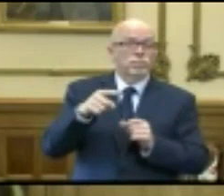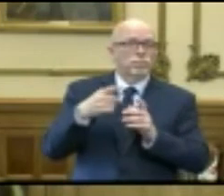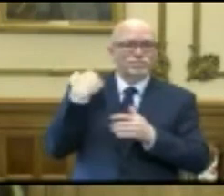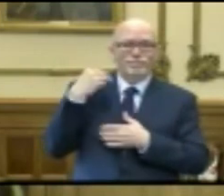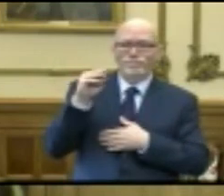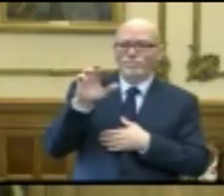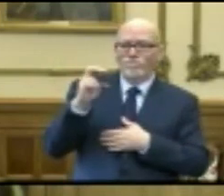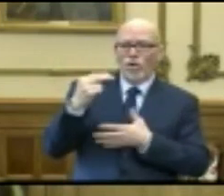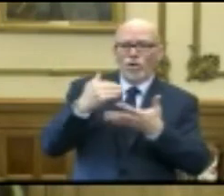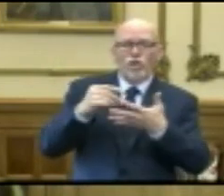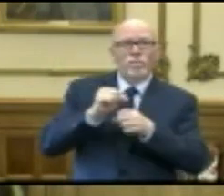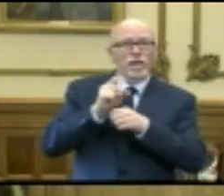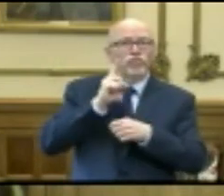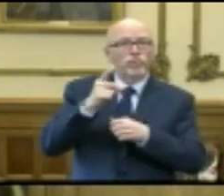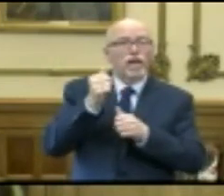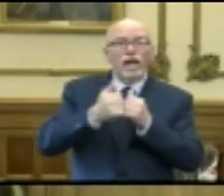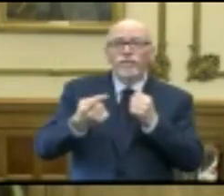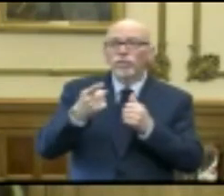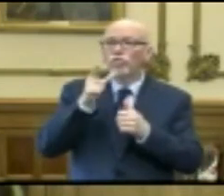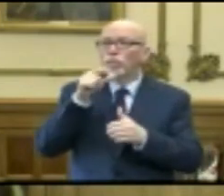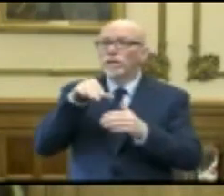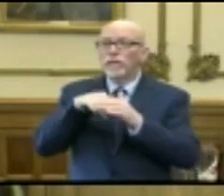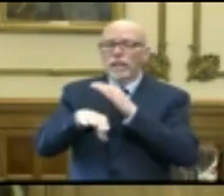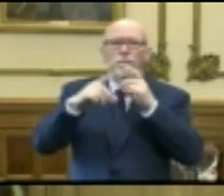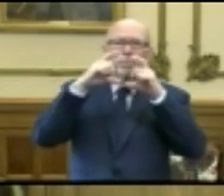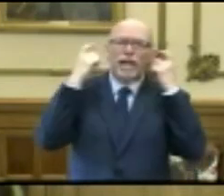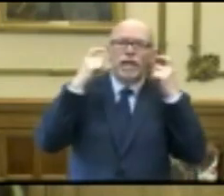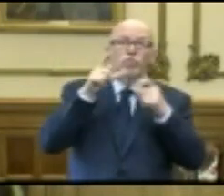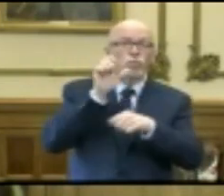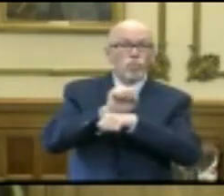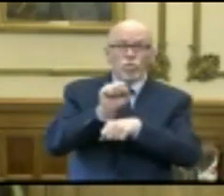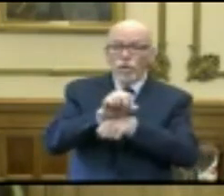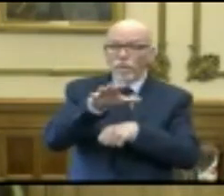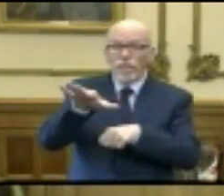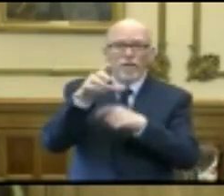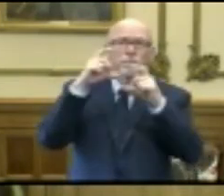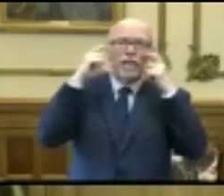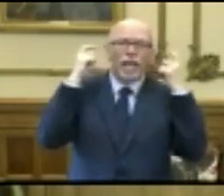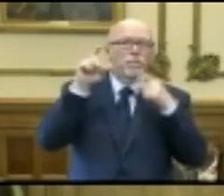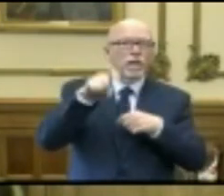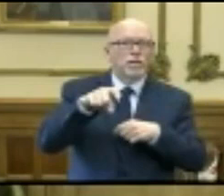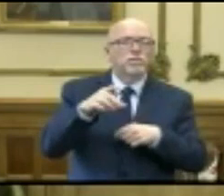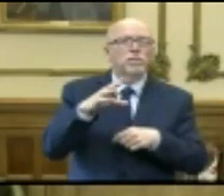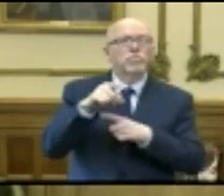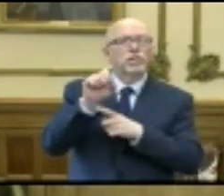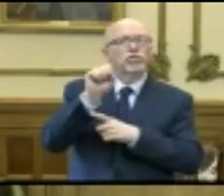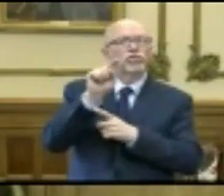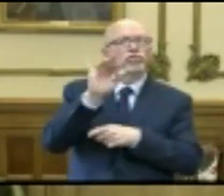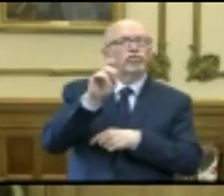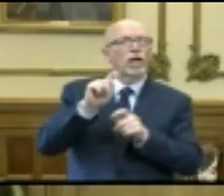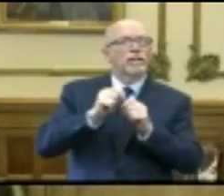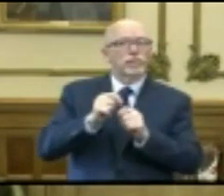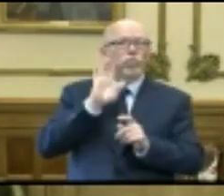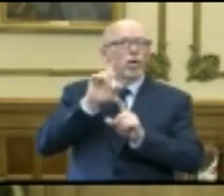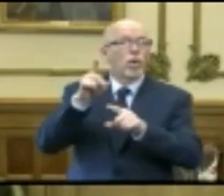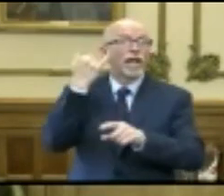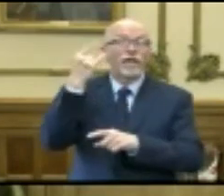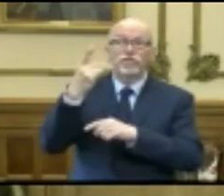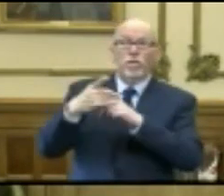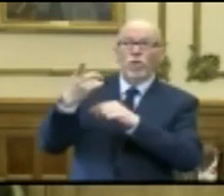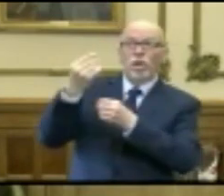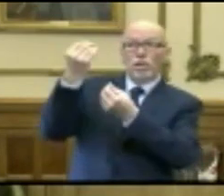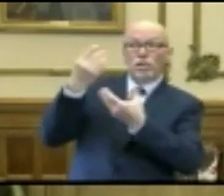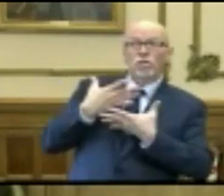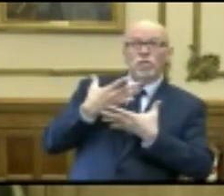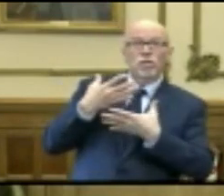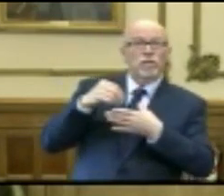-March, to put masks on everybody that was coming in to work within the facility. But the strike team comes out. If we get a call within 24